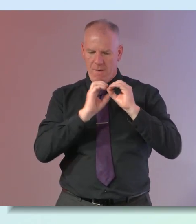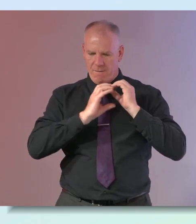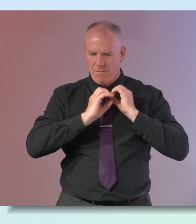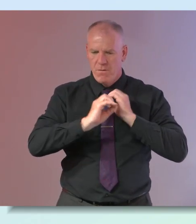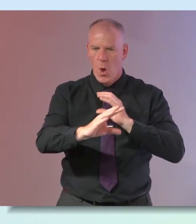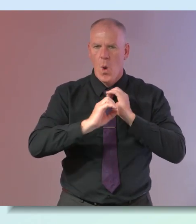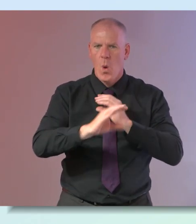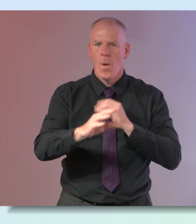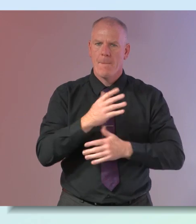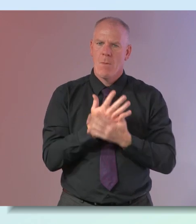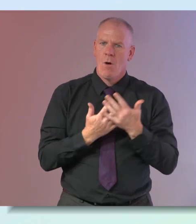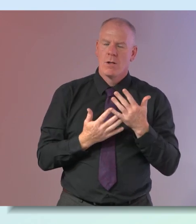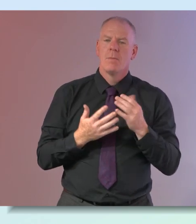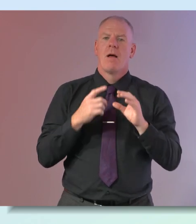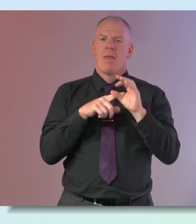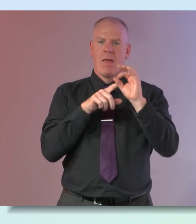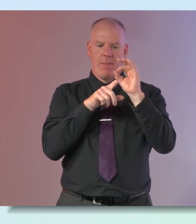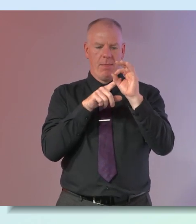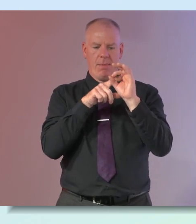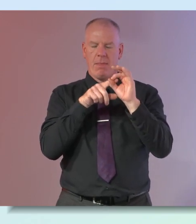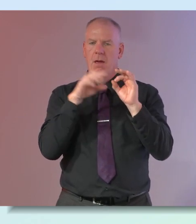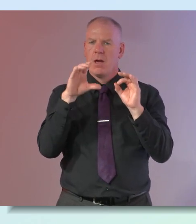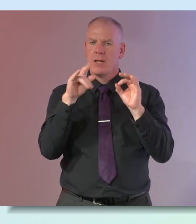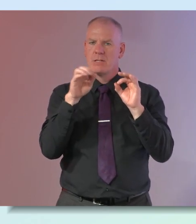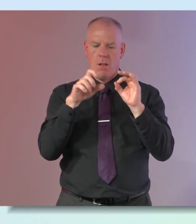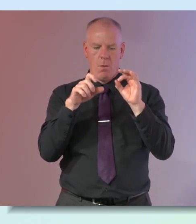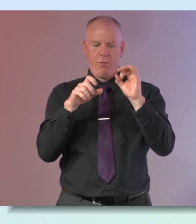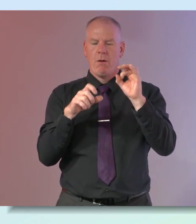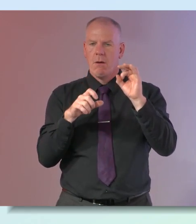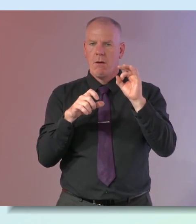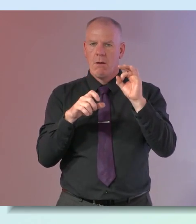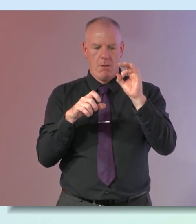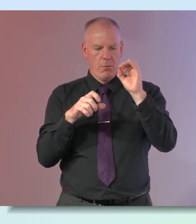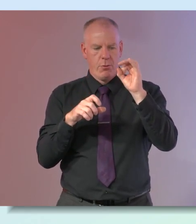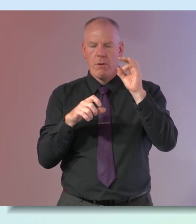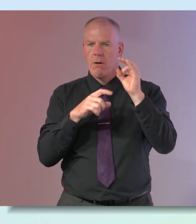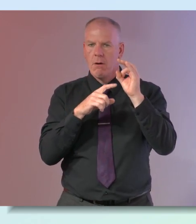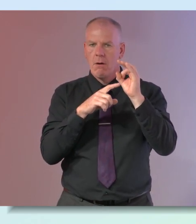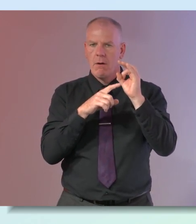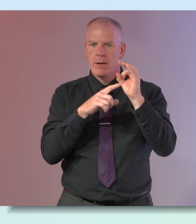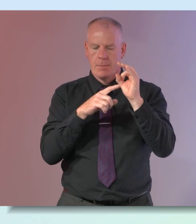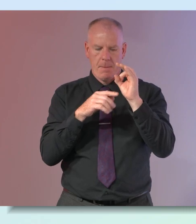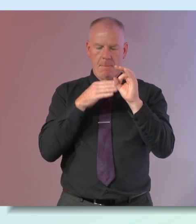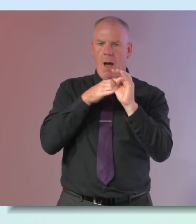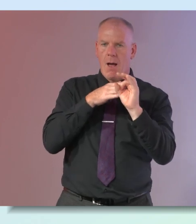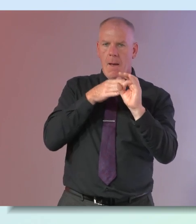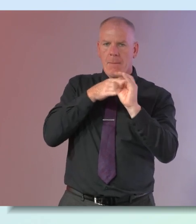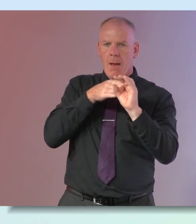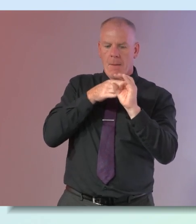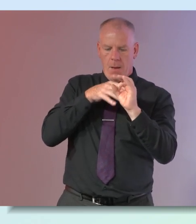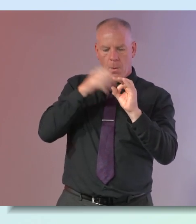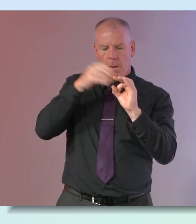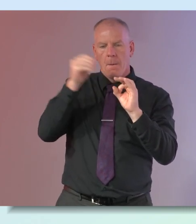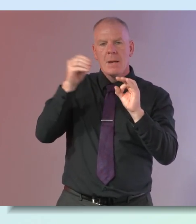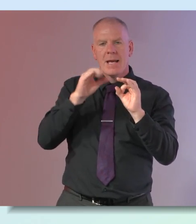once that blood vessel has already got fatty deposits of cholesterol in it they're obstructing the estrogen receptors